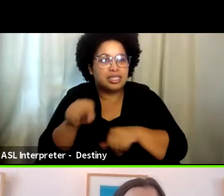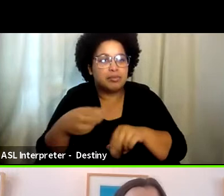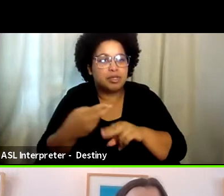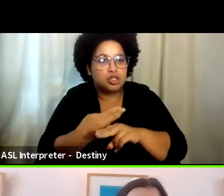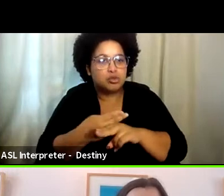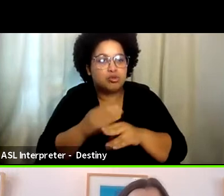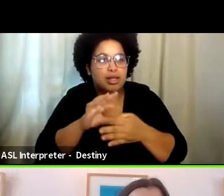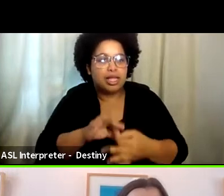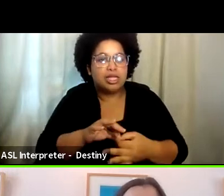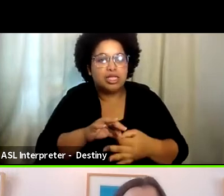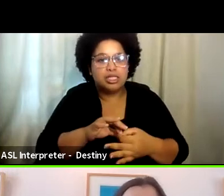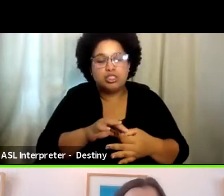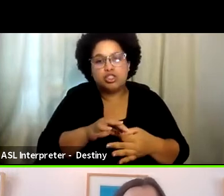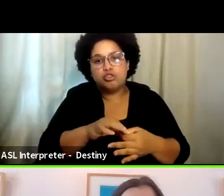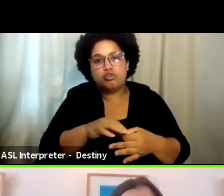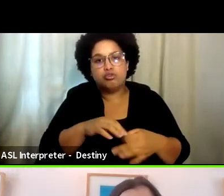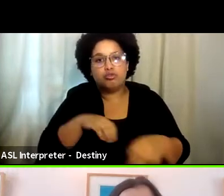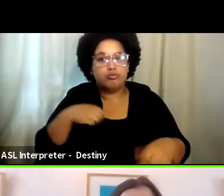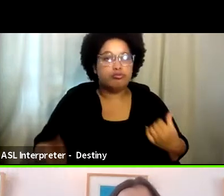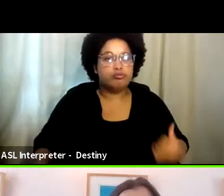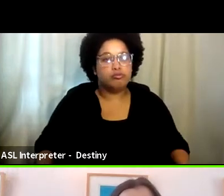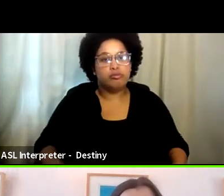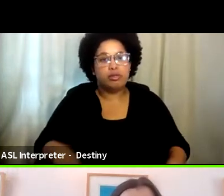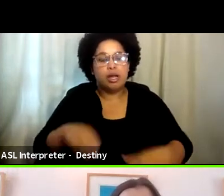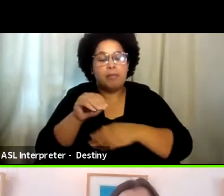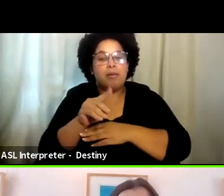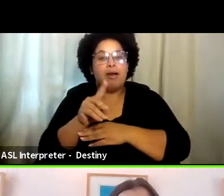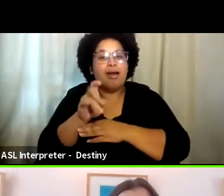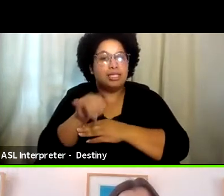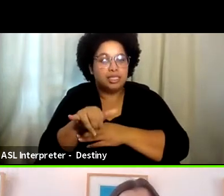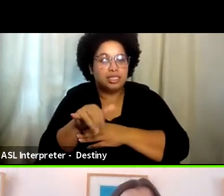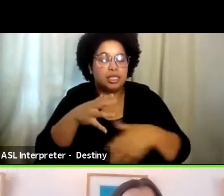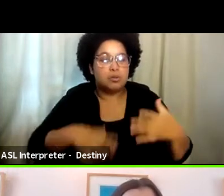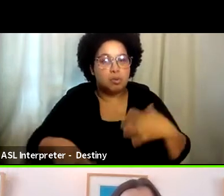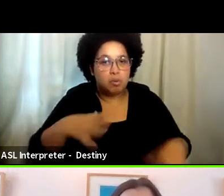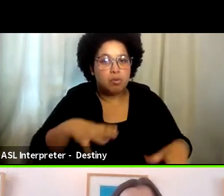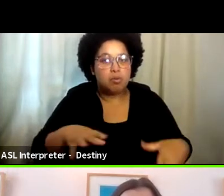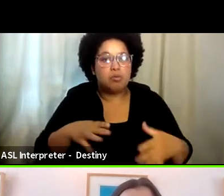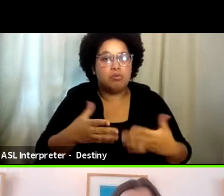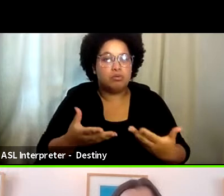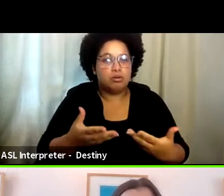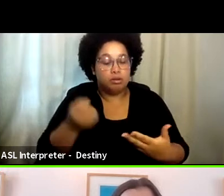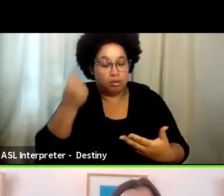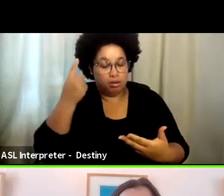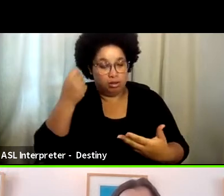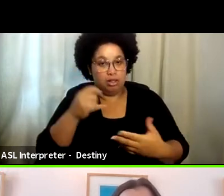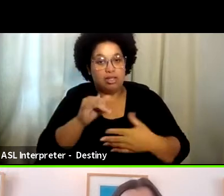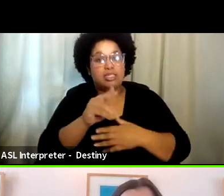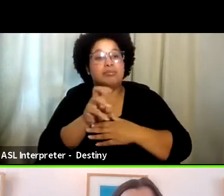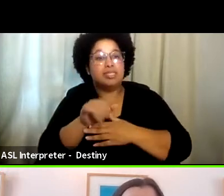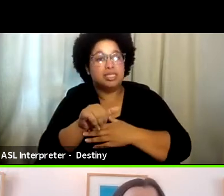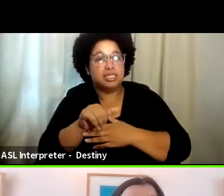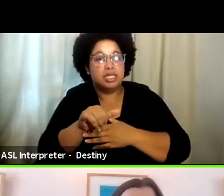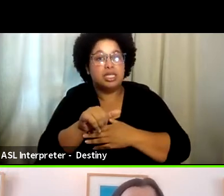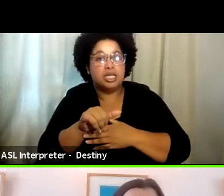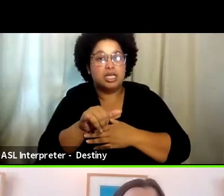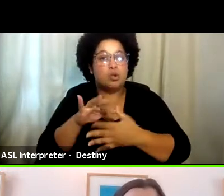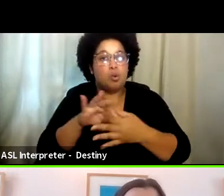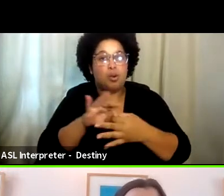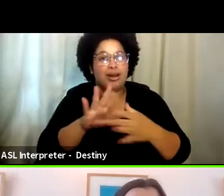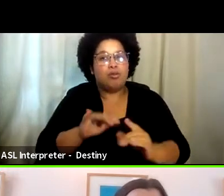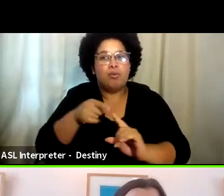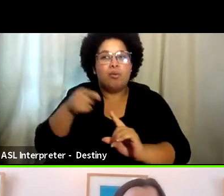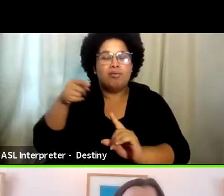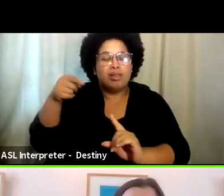removing any sort of extra modesty where that might be appearing on camera, things like that. And so the intimacy coordinator is really there to be a